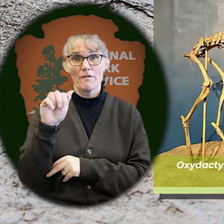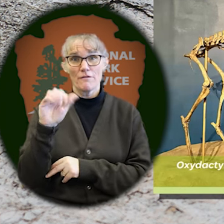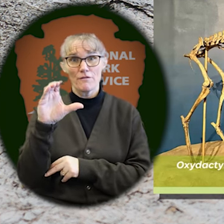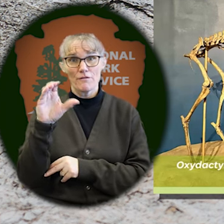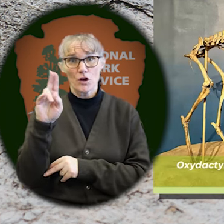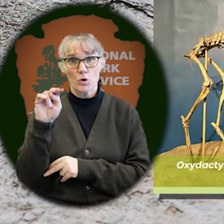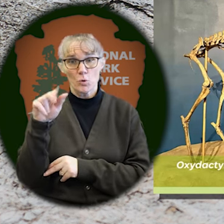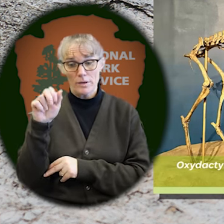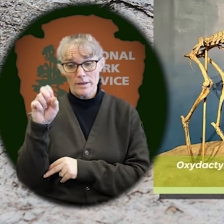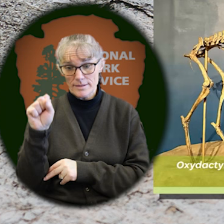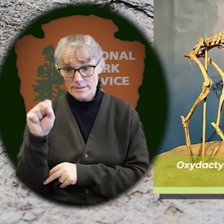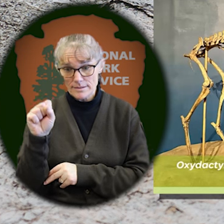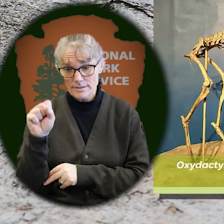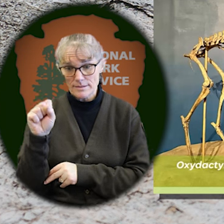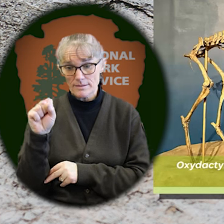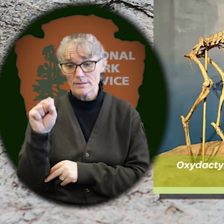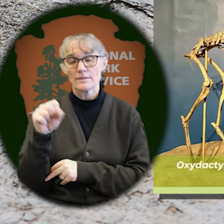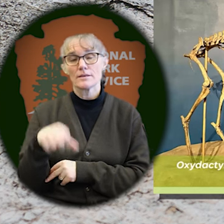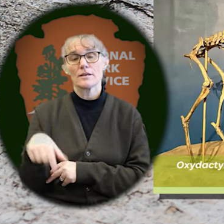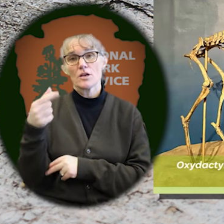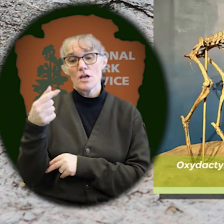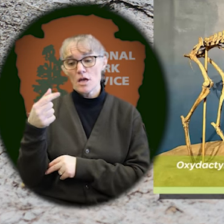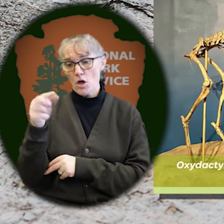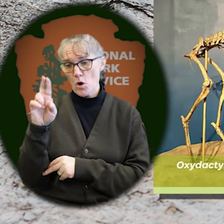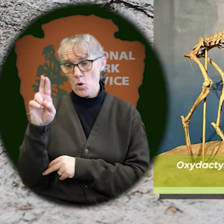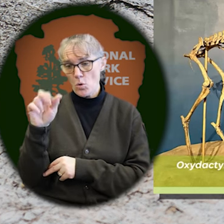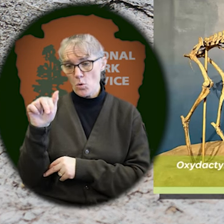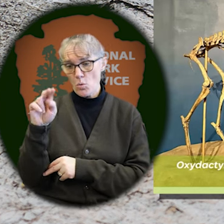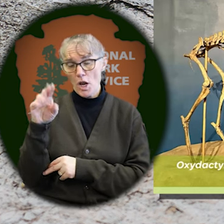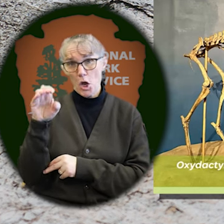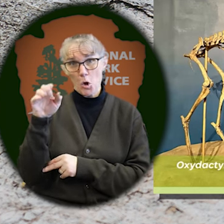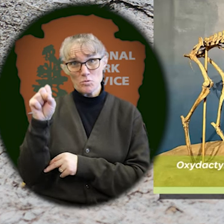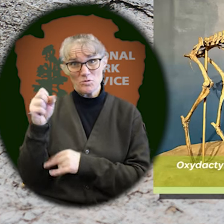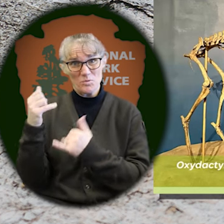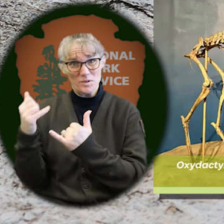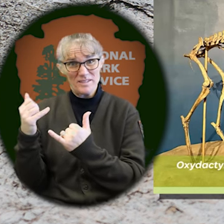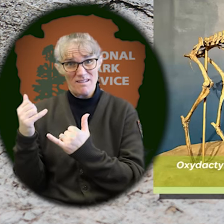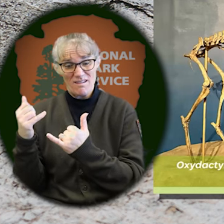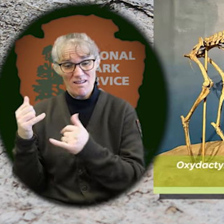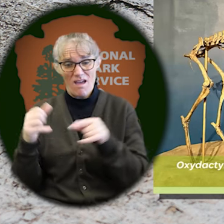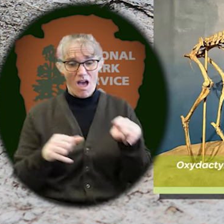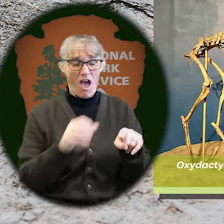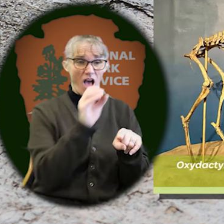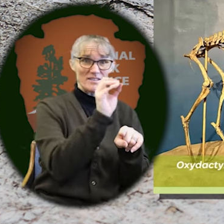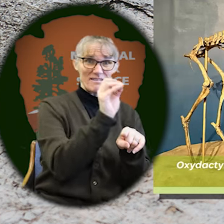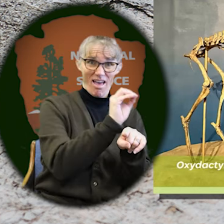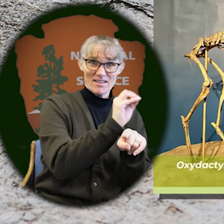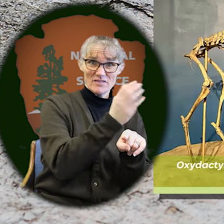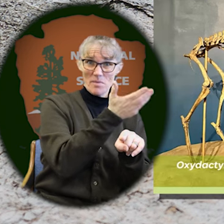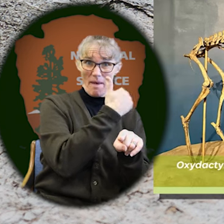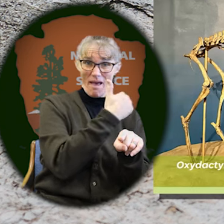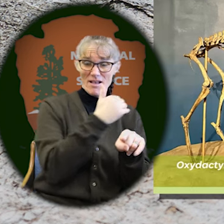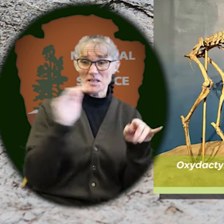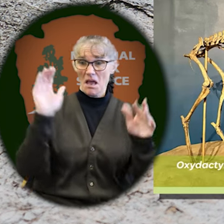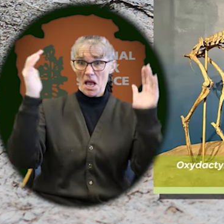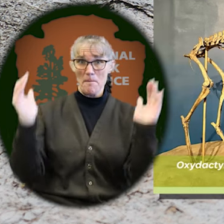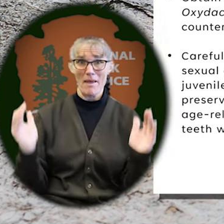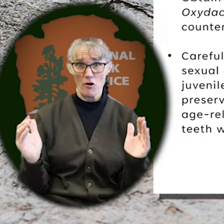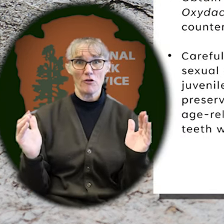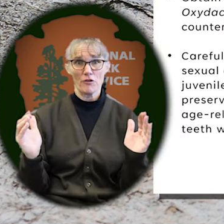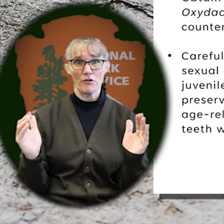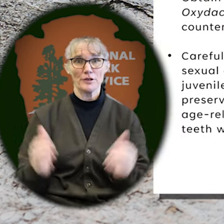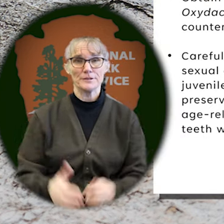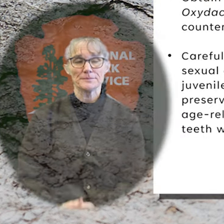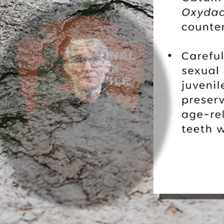looked at recent wild Bikinias and Guanacos and compared them to Oxidactylis. Slide title,